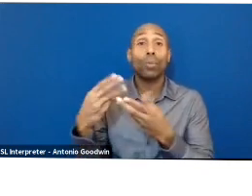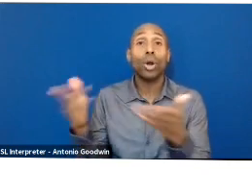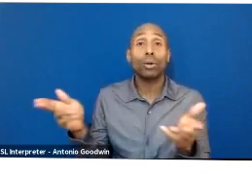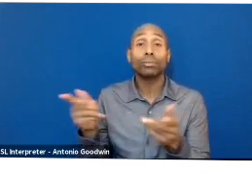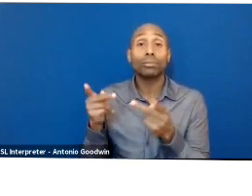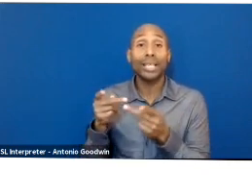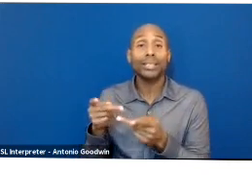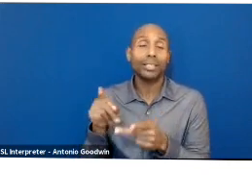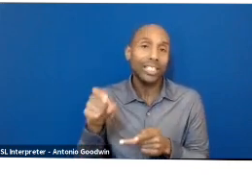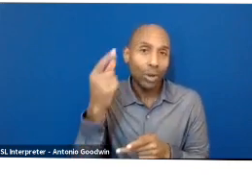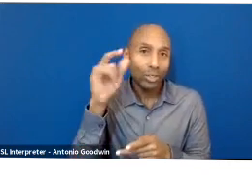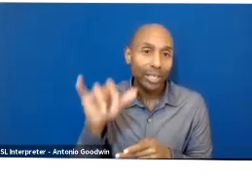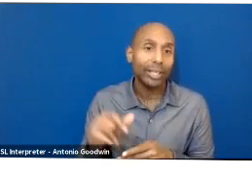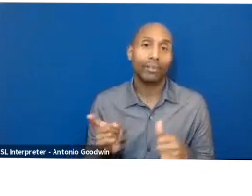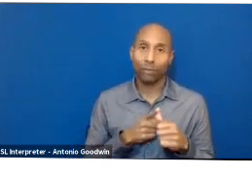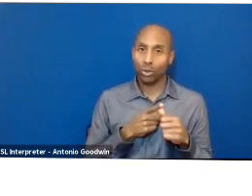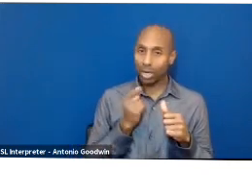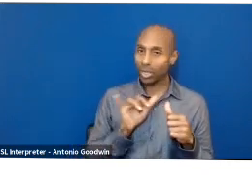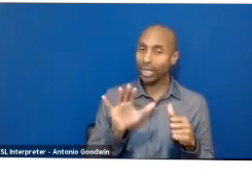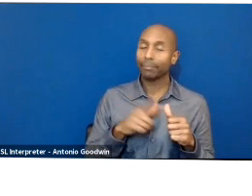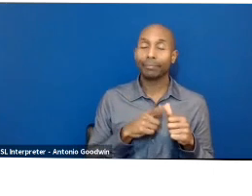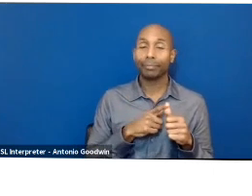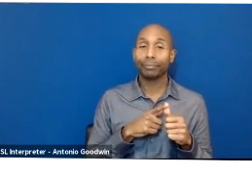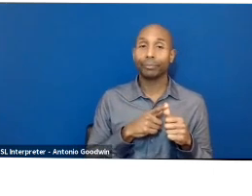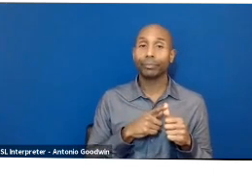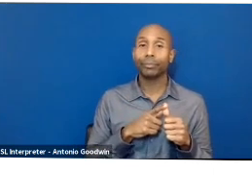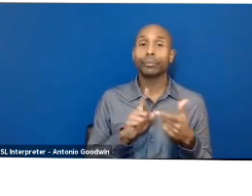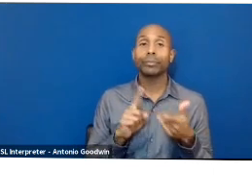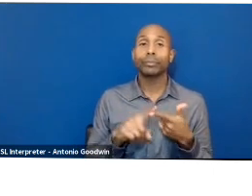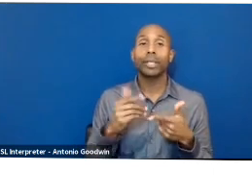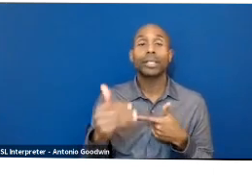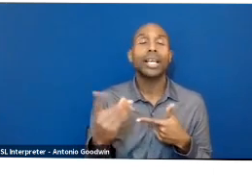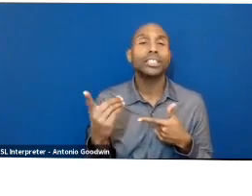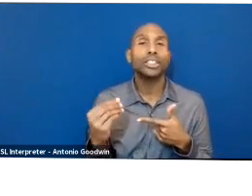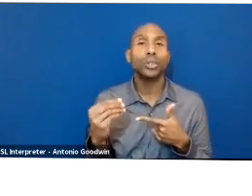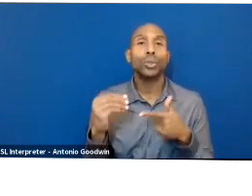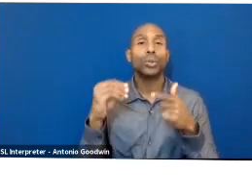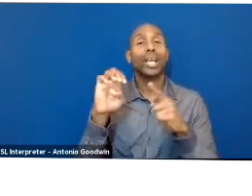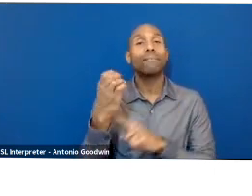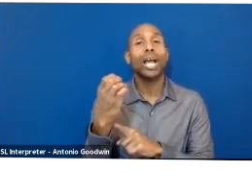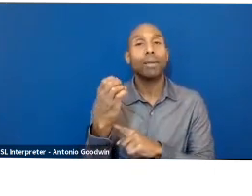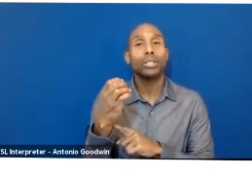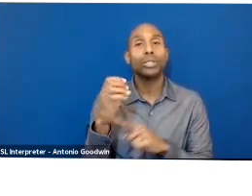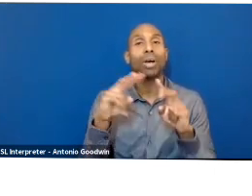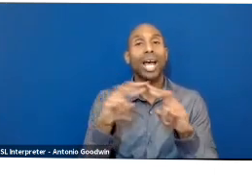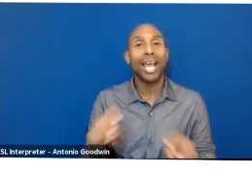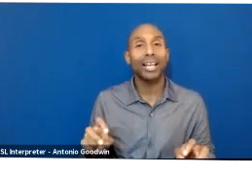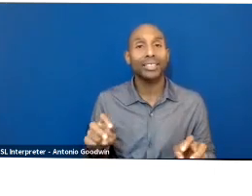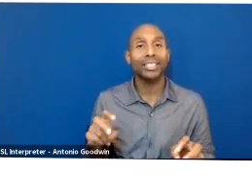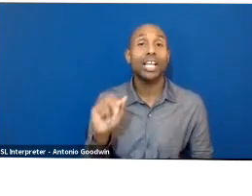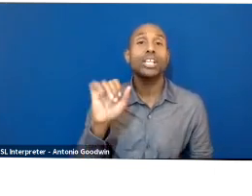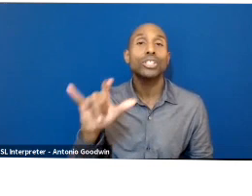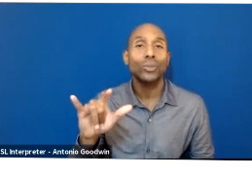Once you start to understand your supply chain, you need to do an environmental and social analysis of your current supply chain.